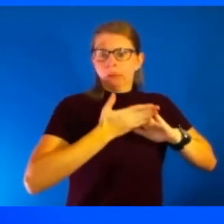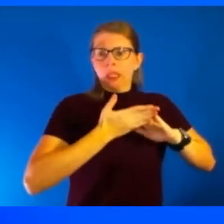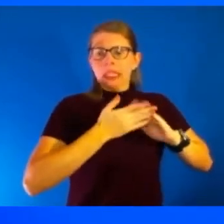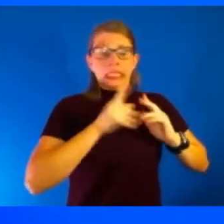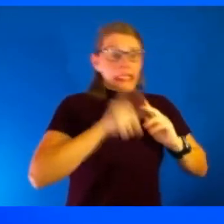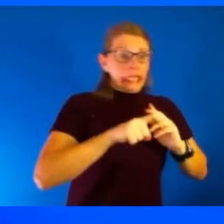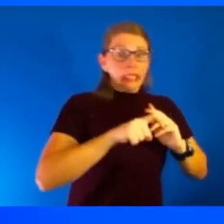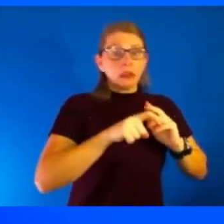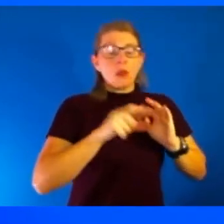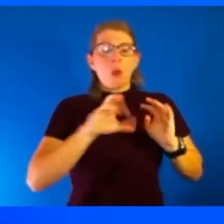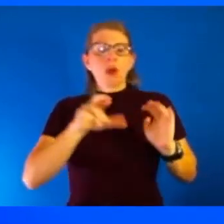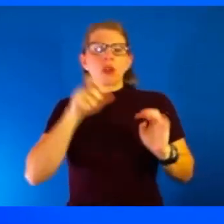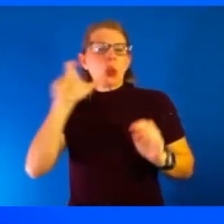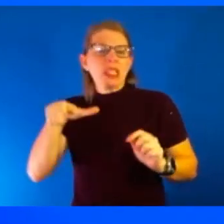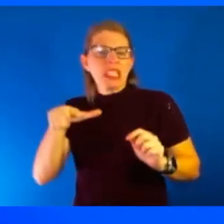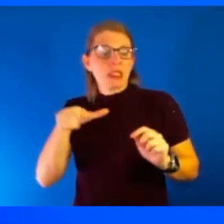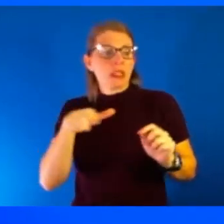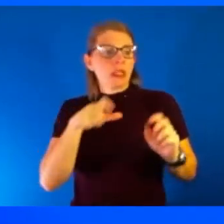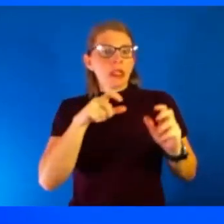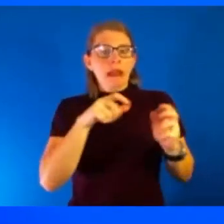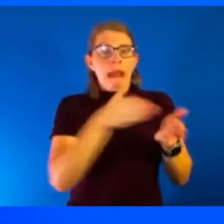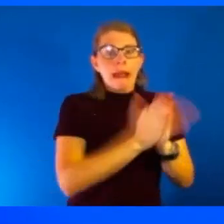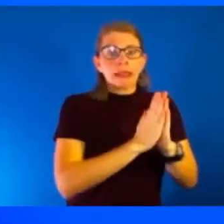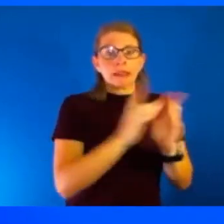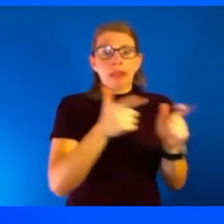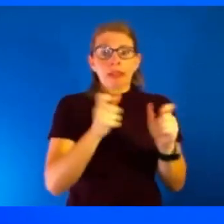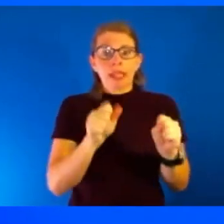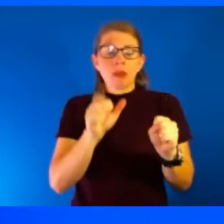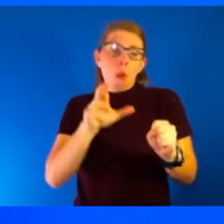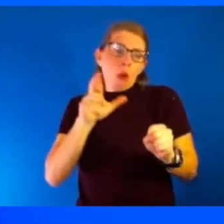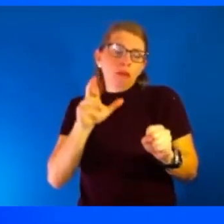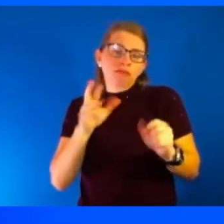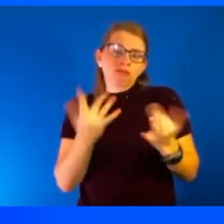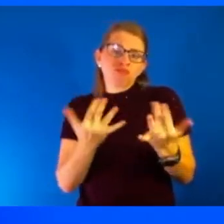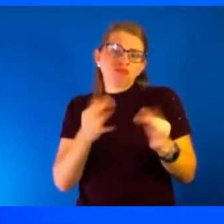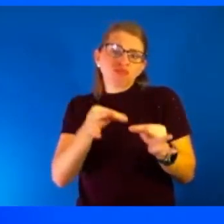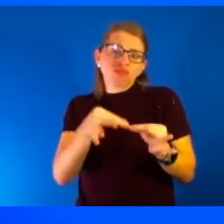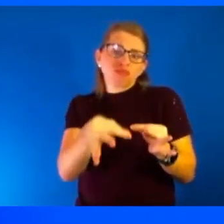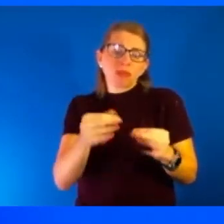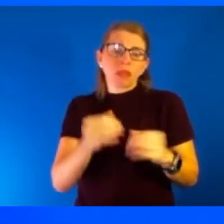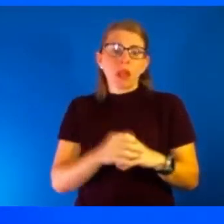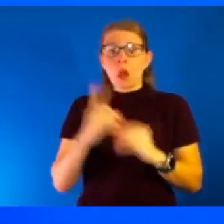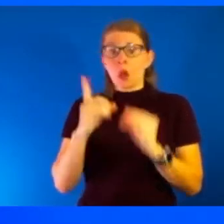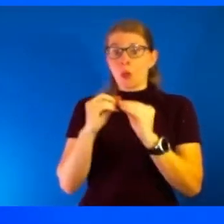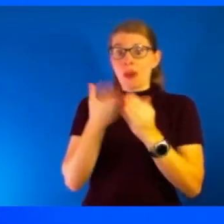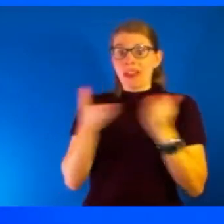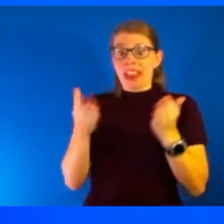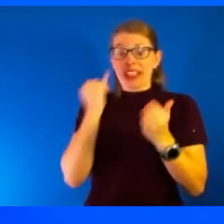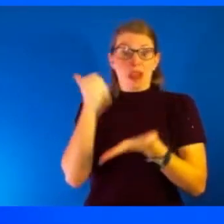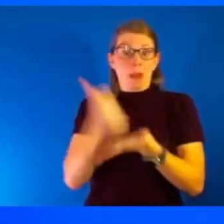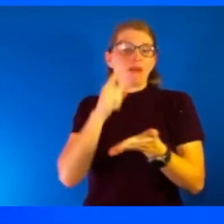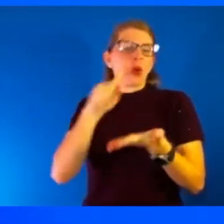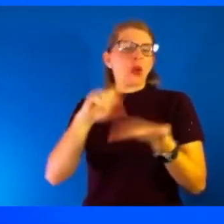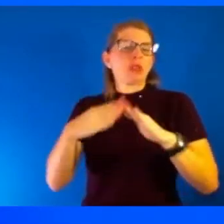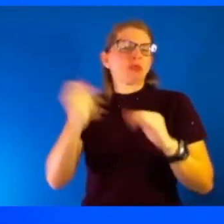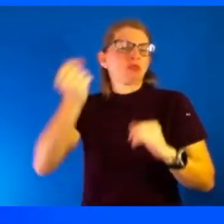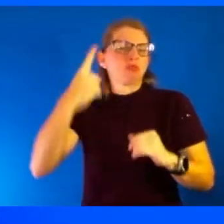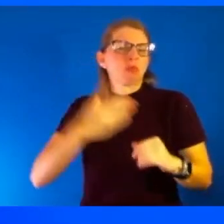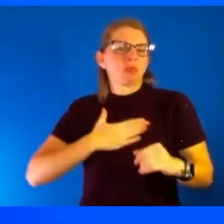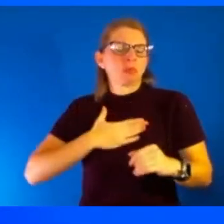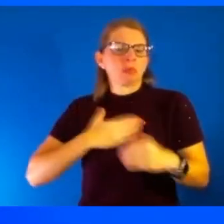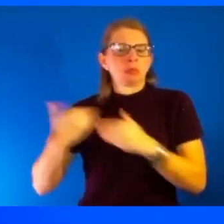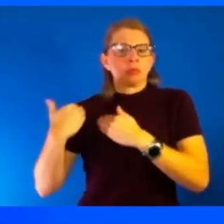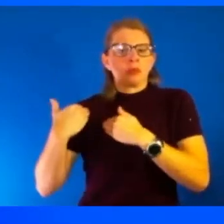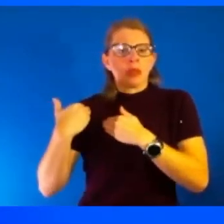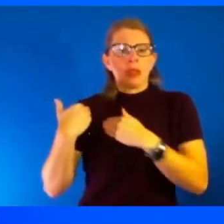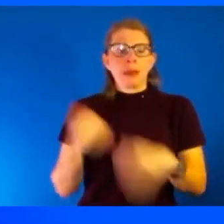very quickly. Those are just a few examples of what we do. One more thing actually that might be helpful for the community is we bring in medical surge teams. So